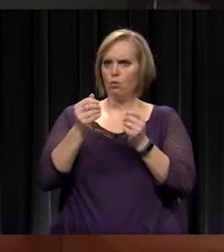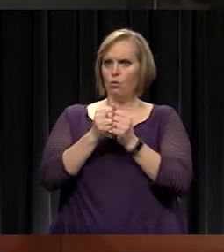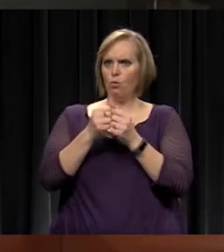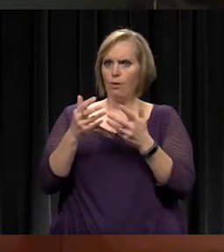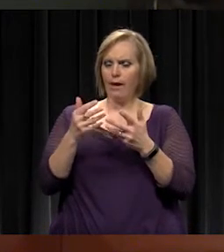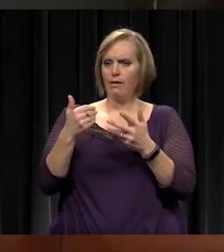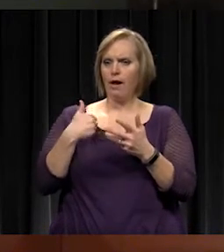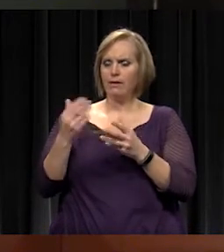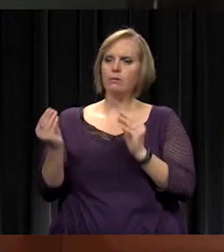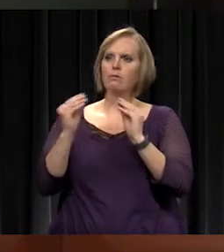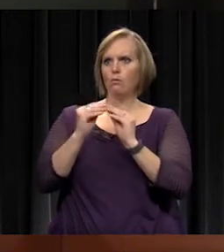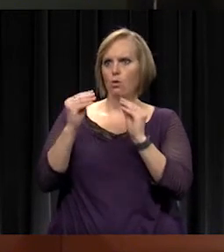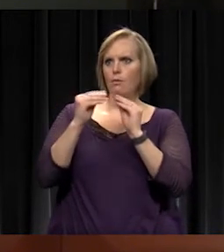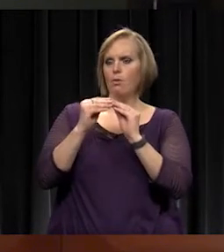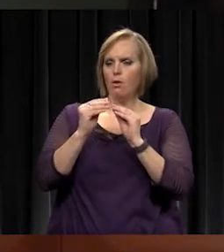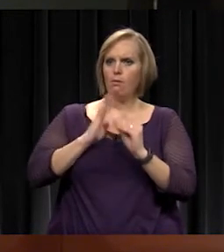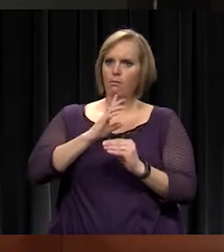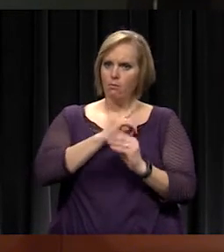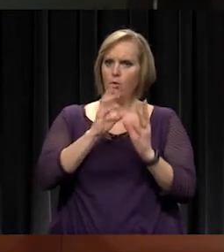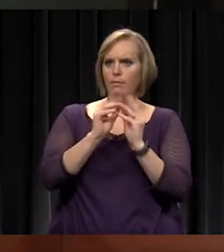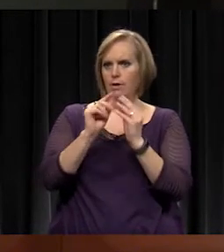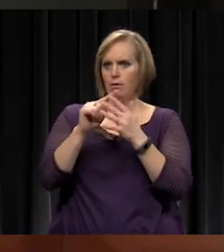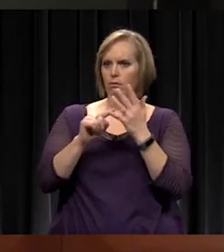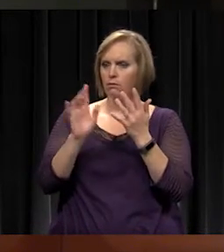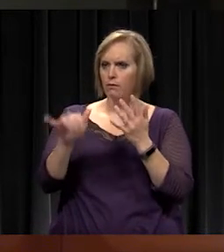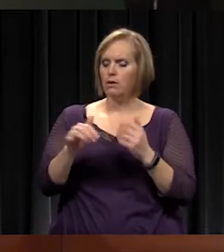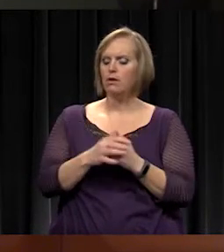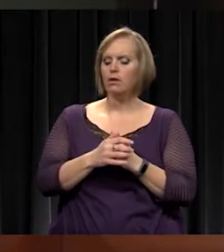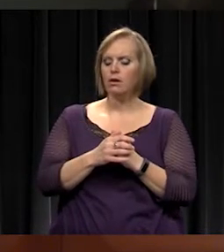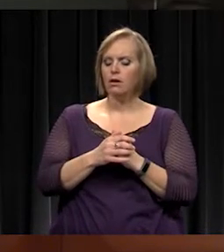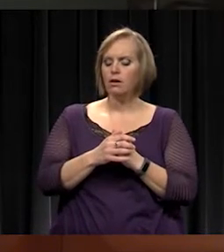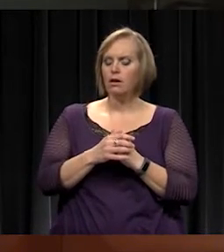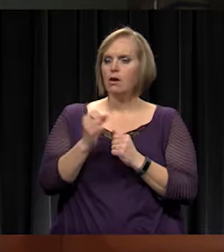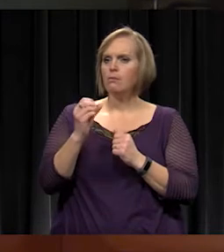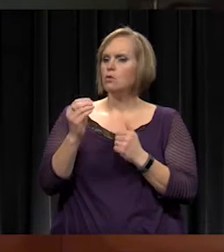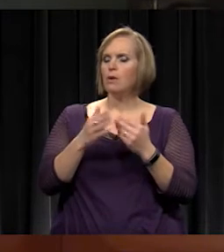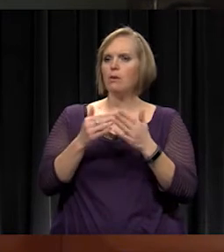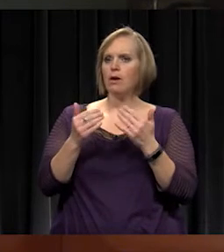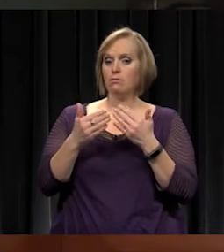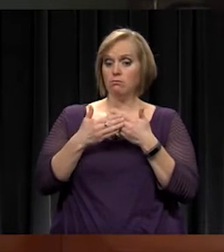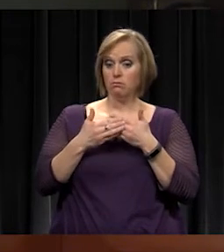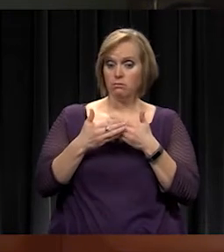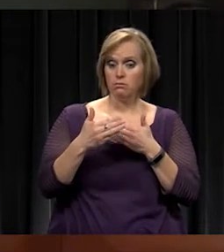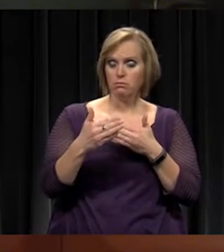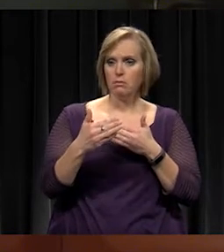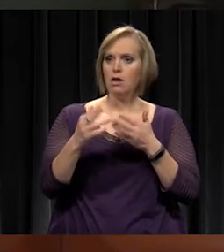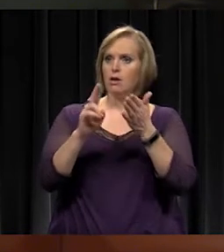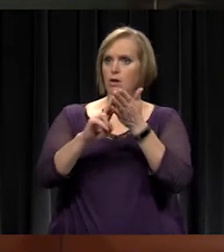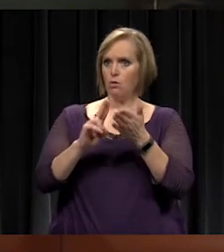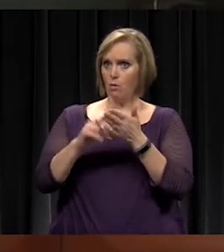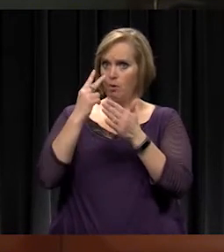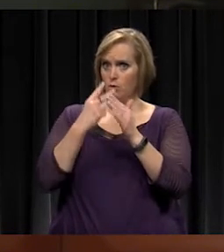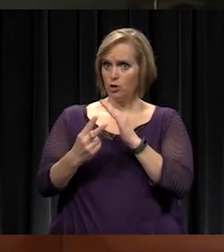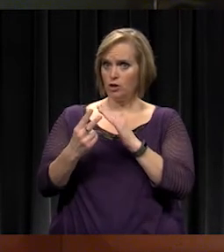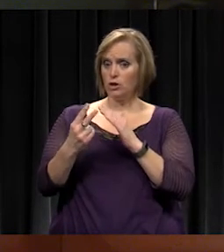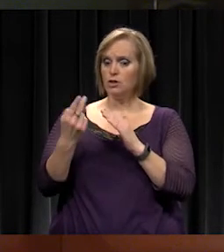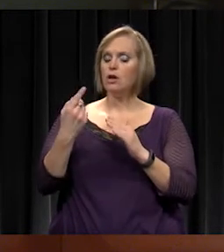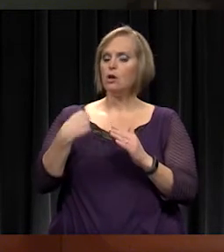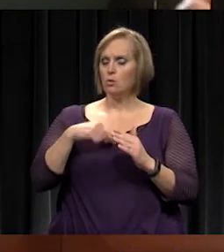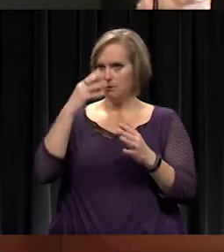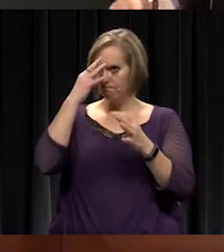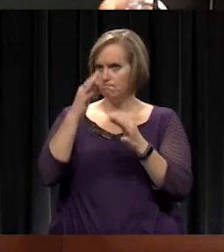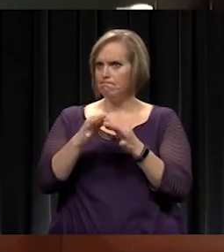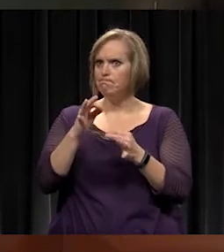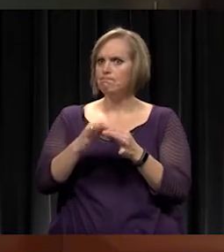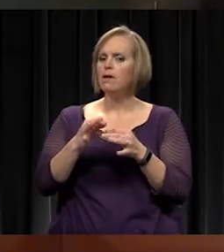board meetings and so on and so forth. So anyway, going forward, the enrollment projections, we have faith that these are